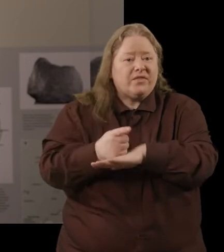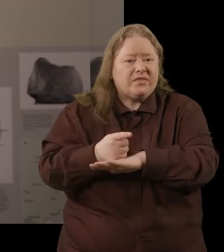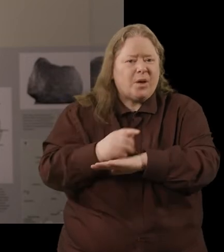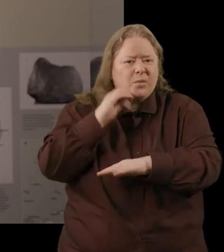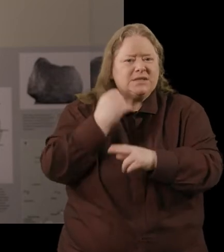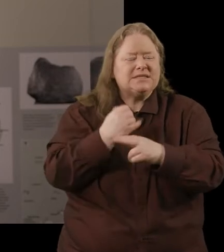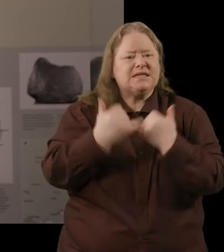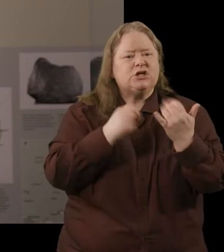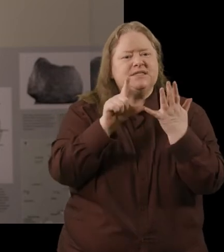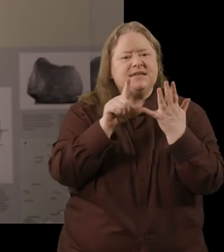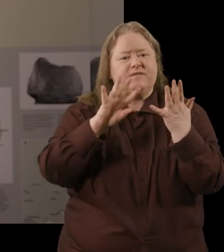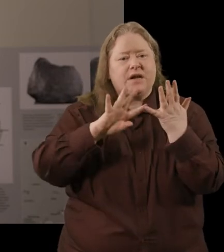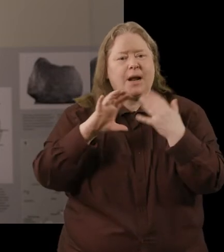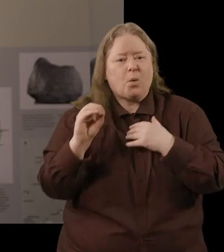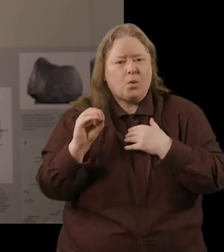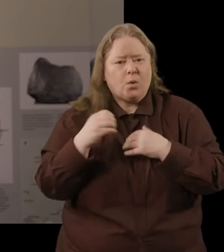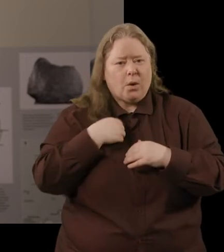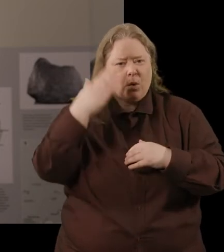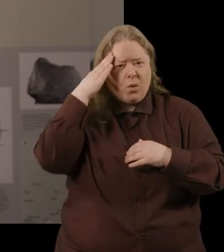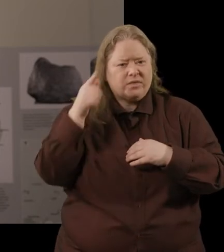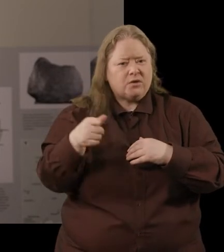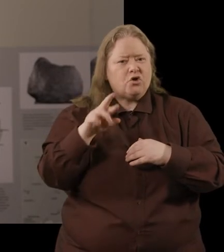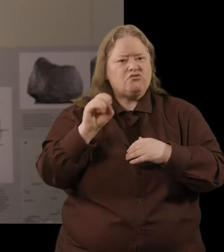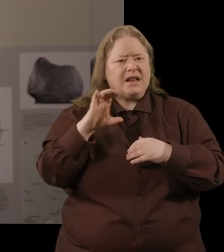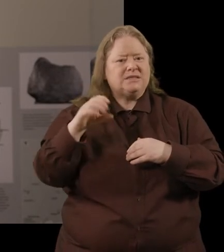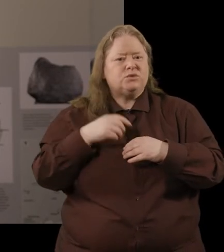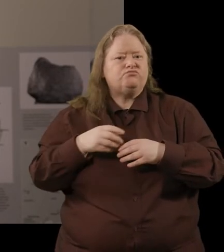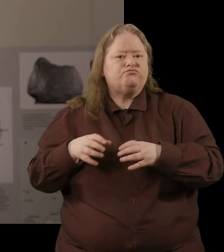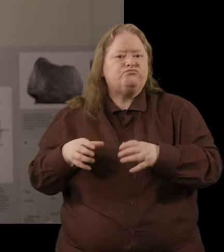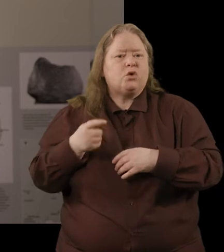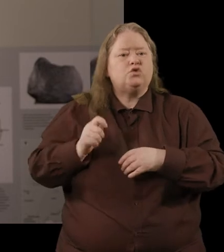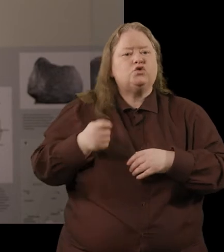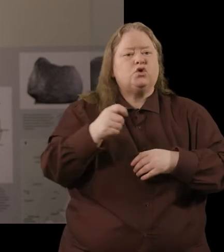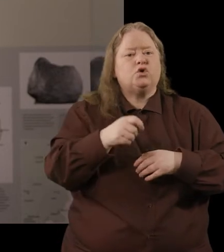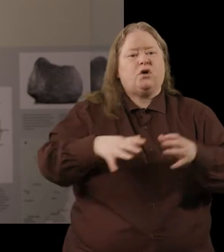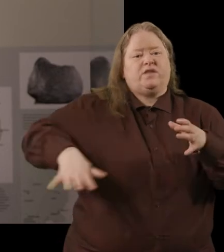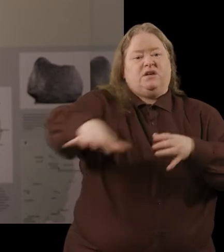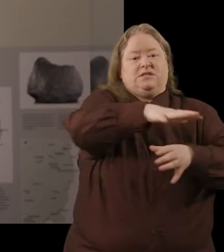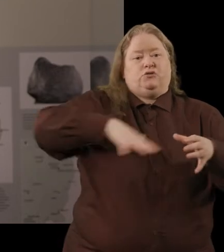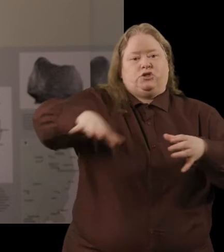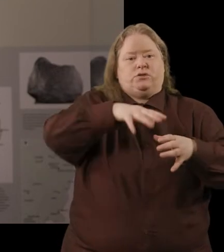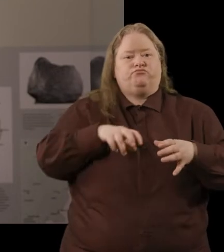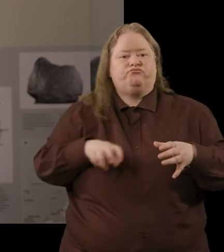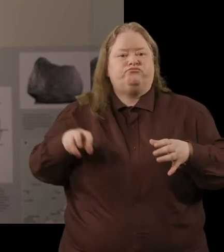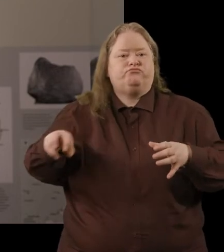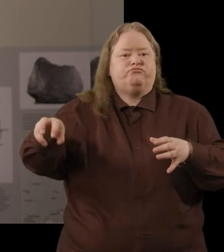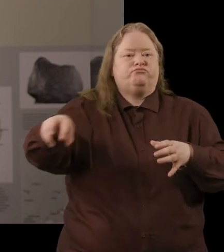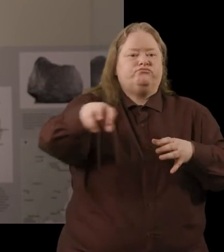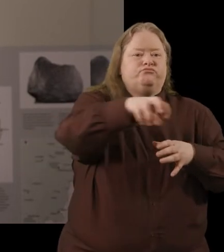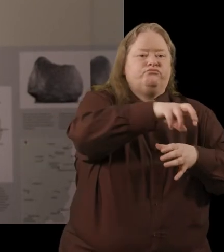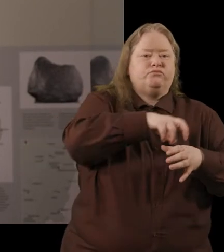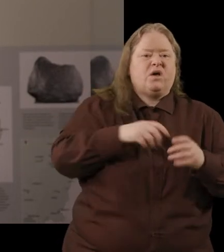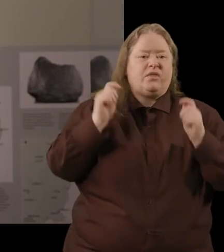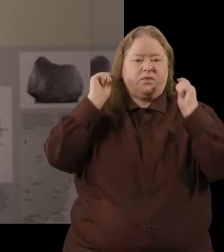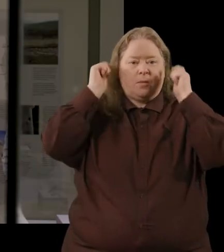in 790, we know that the relics were taken on a tour of the territory which Glendalough, the